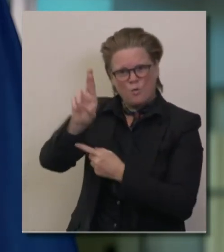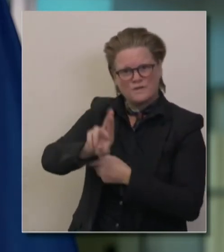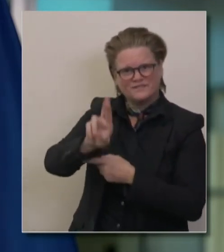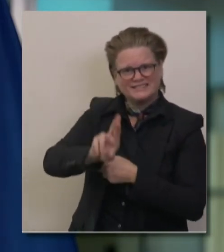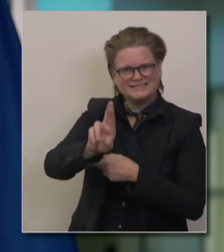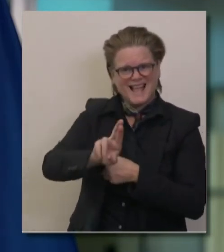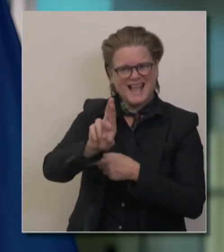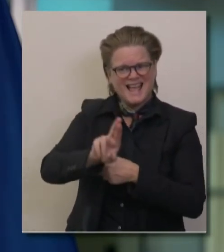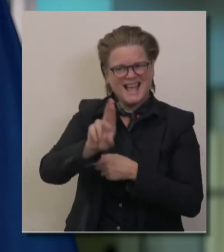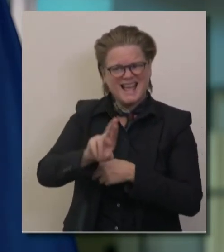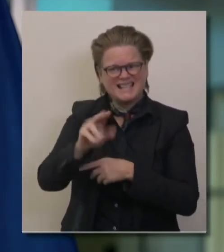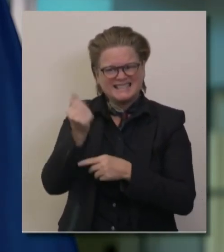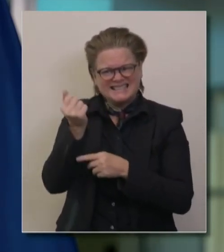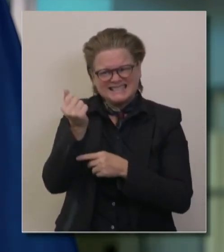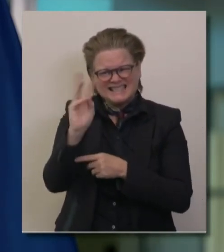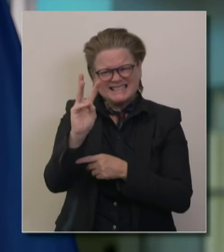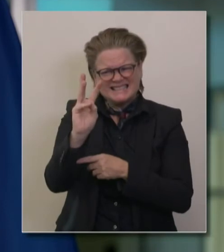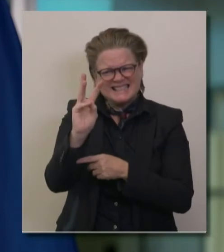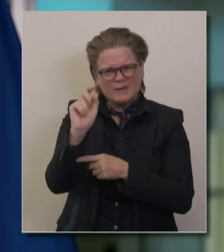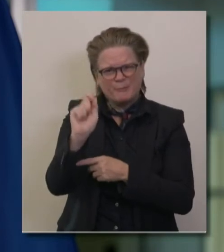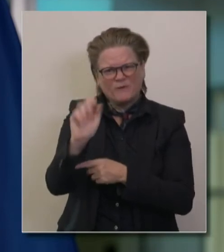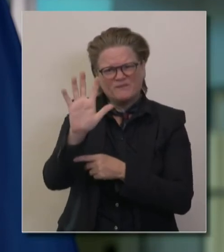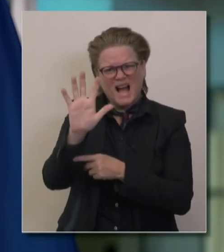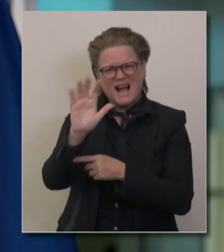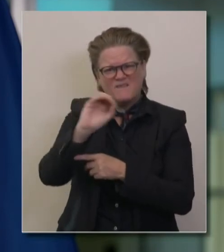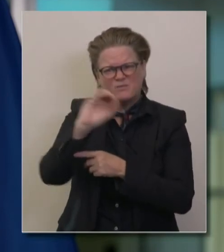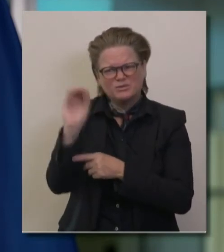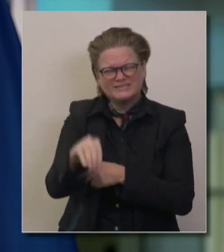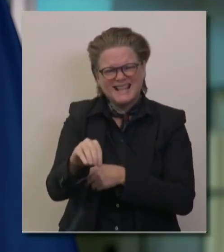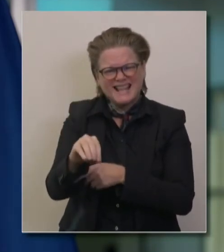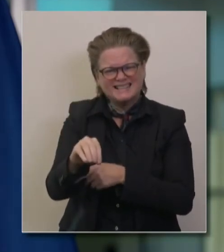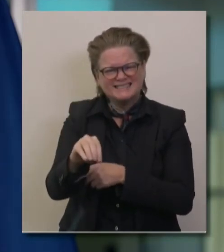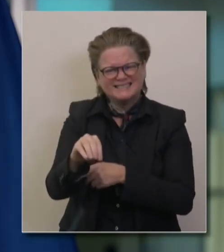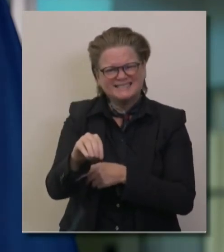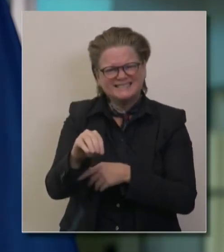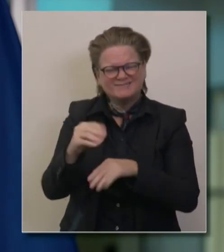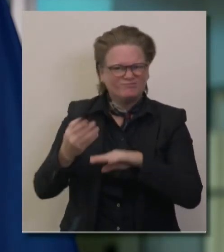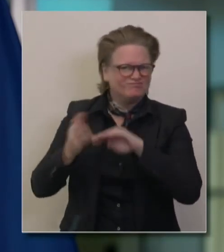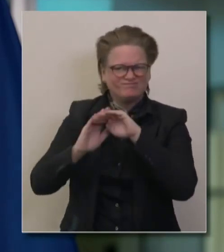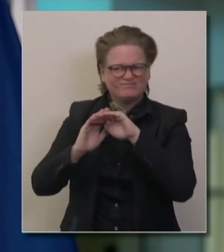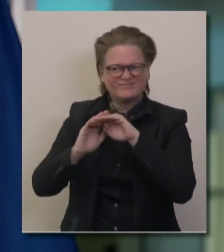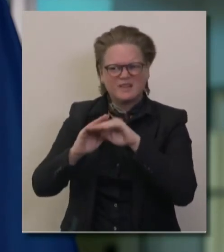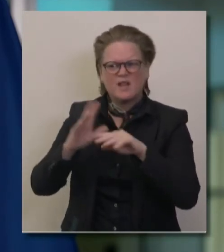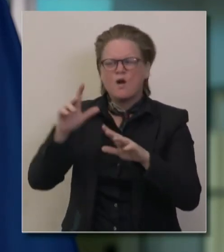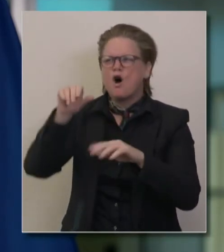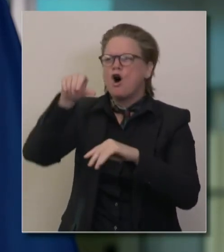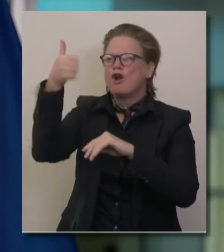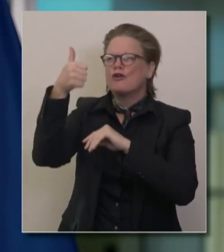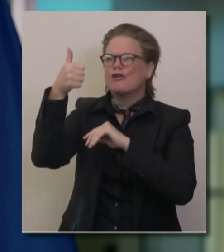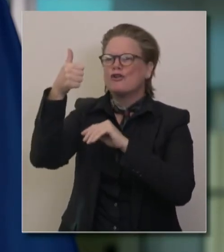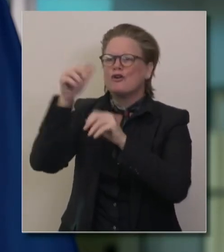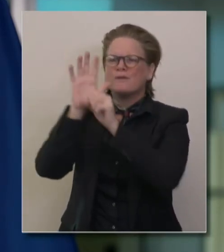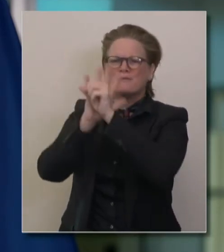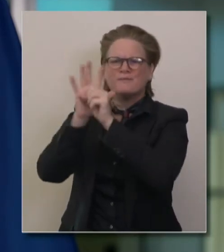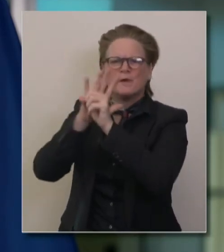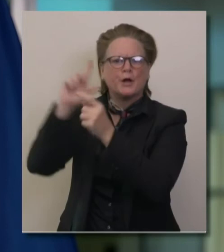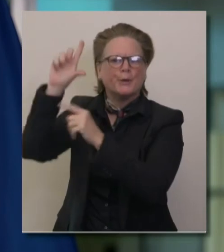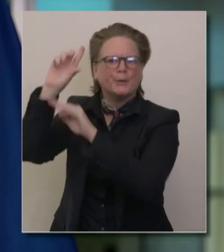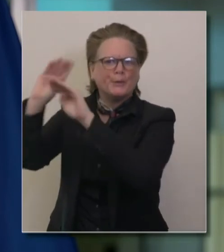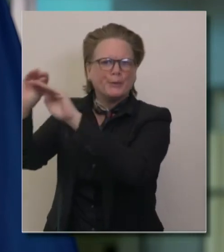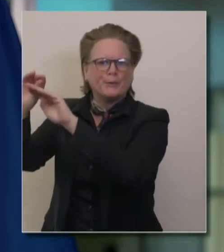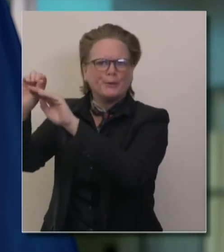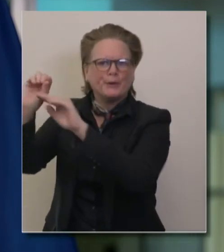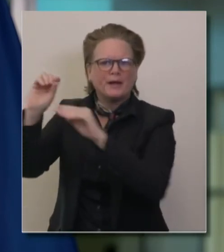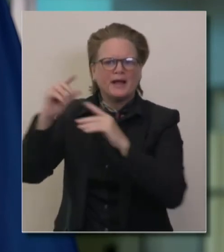16 and a half percent. We've positivity rates even north of that in other parts of the state that there's some concern by